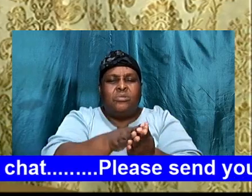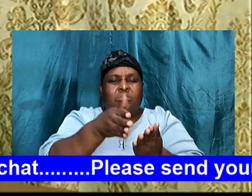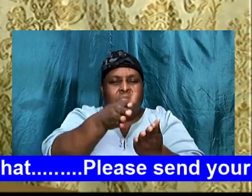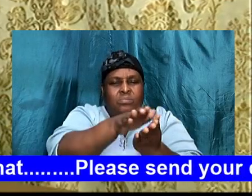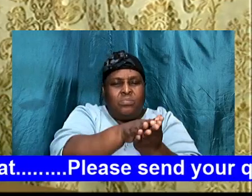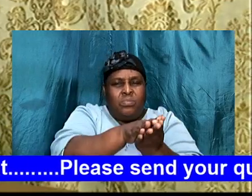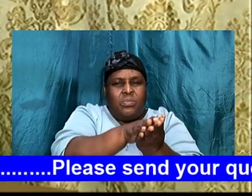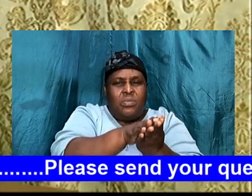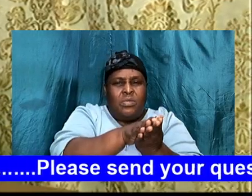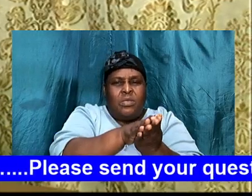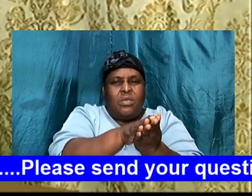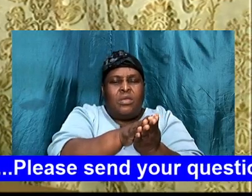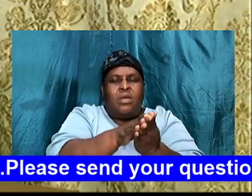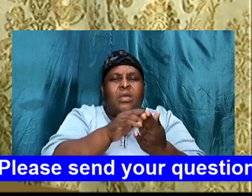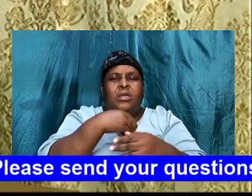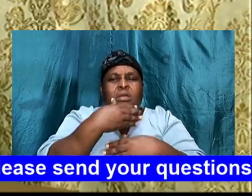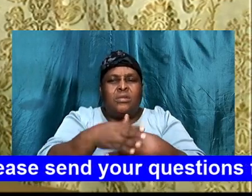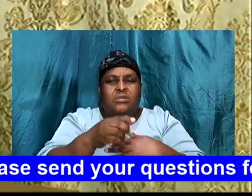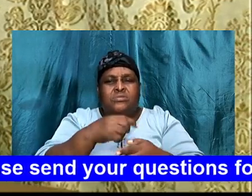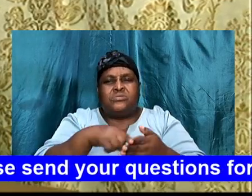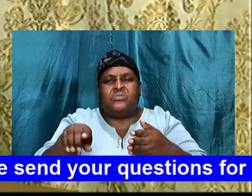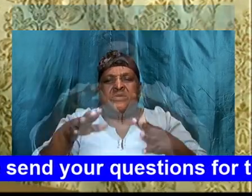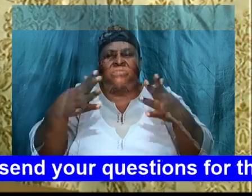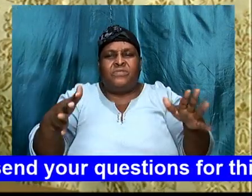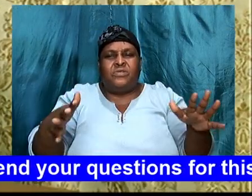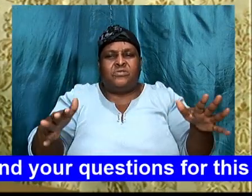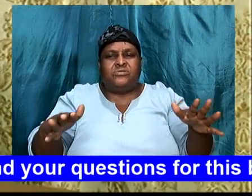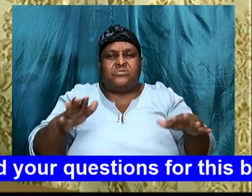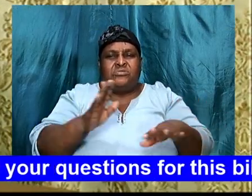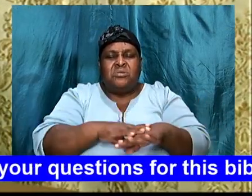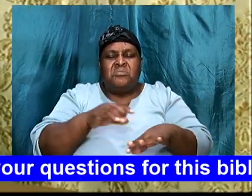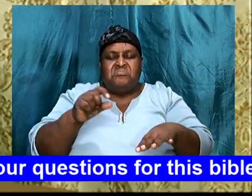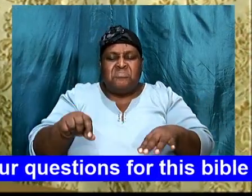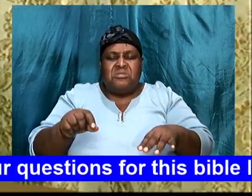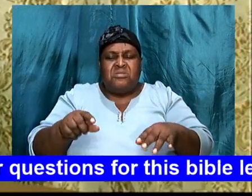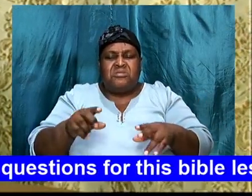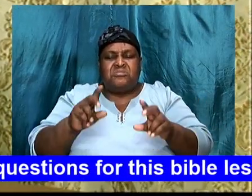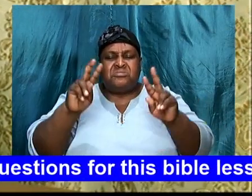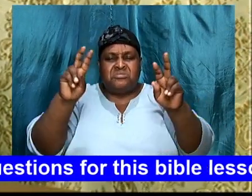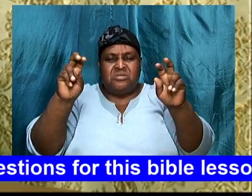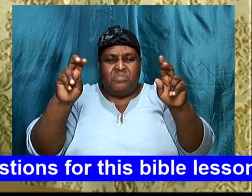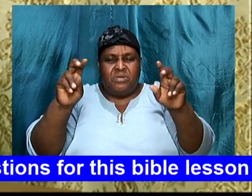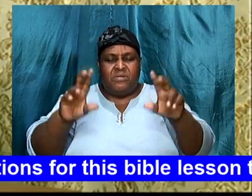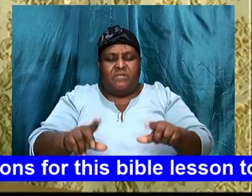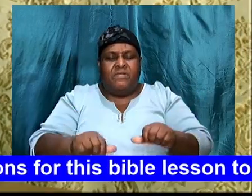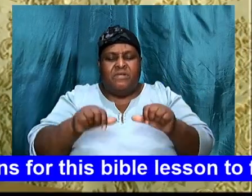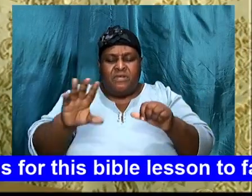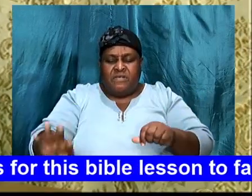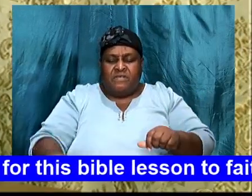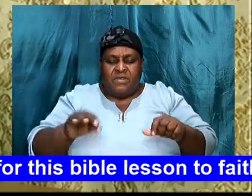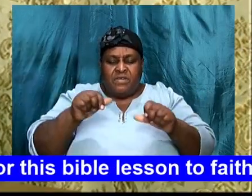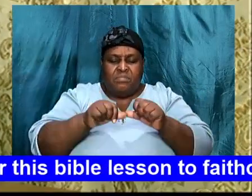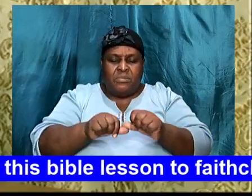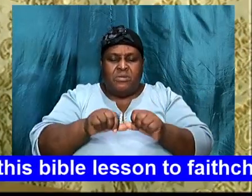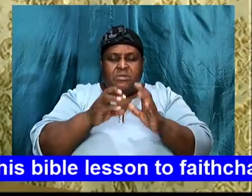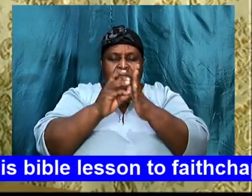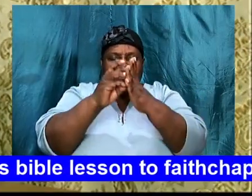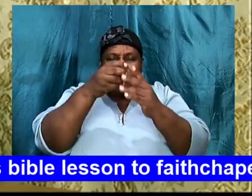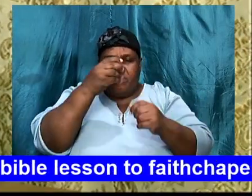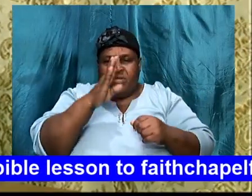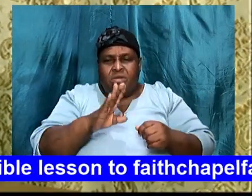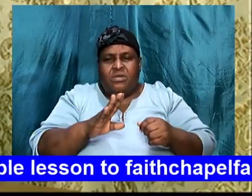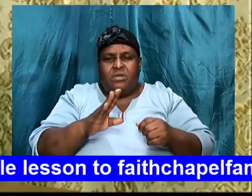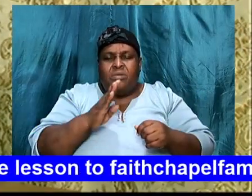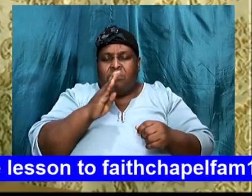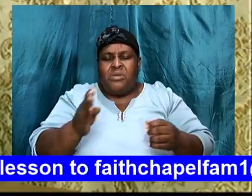when we close off on this topic, the will of the Lord, finding and abiding in the will of the Lord, we will be